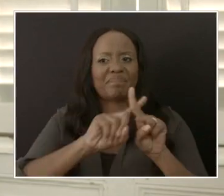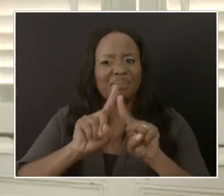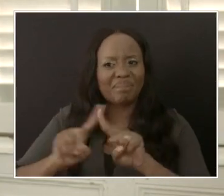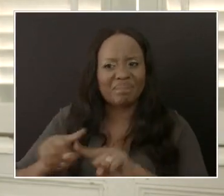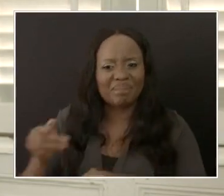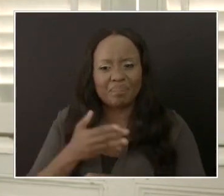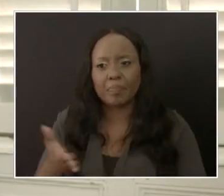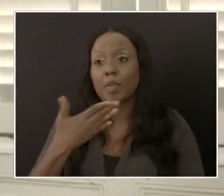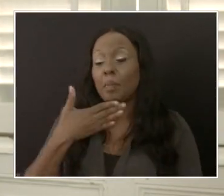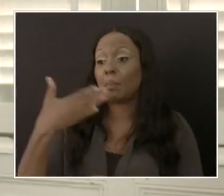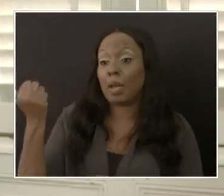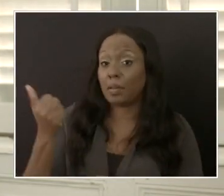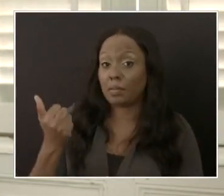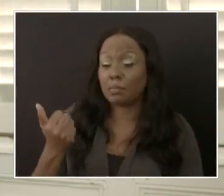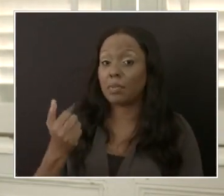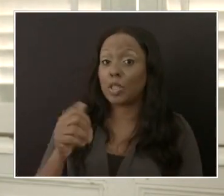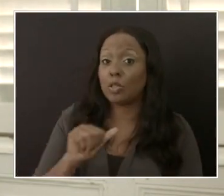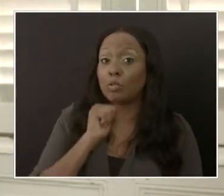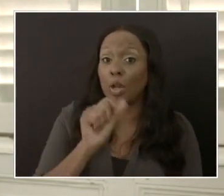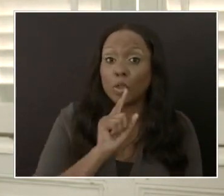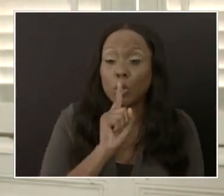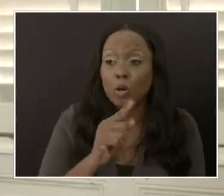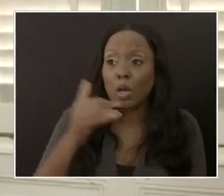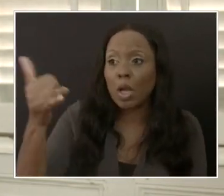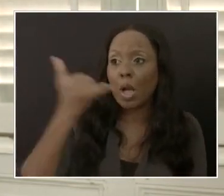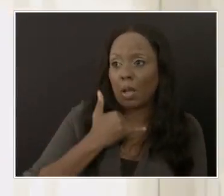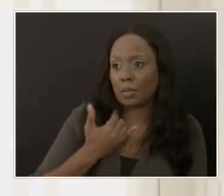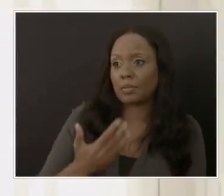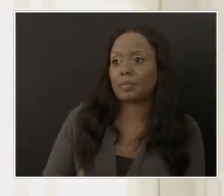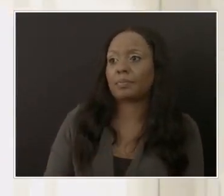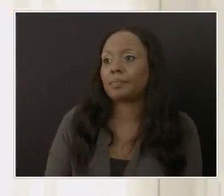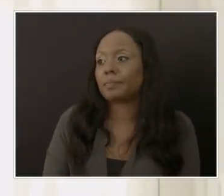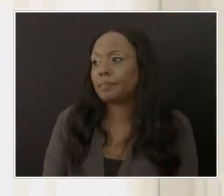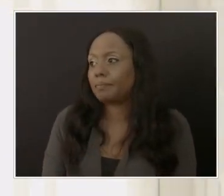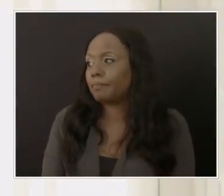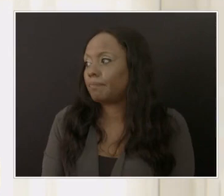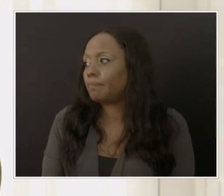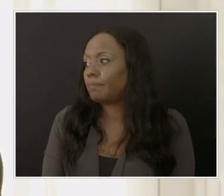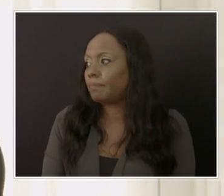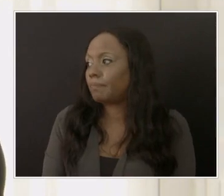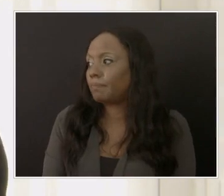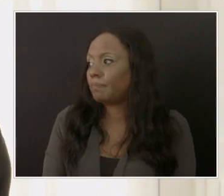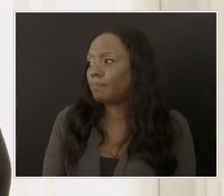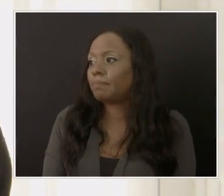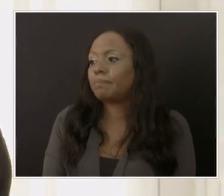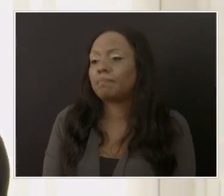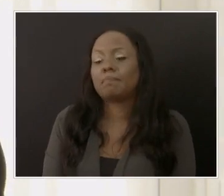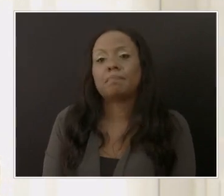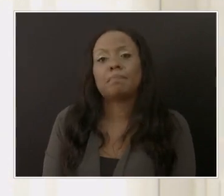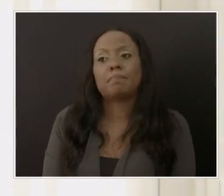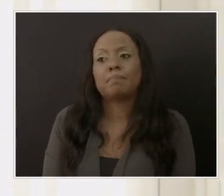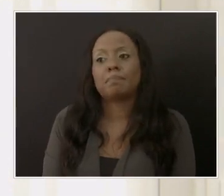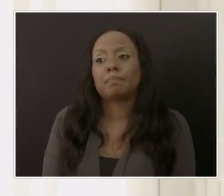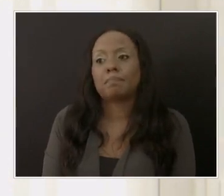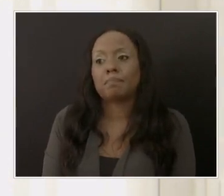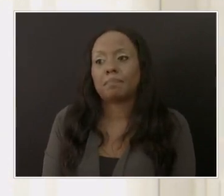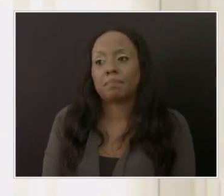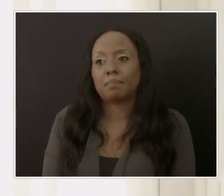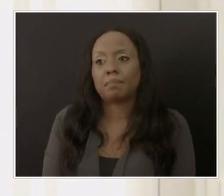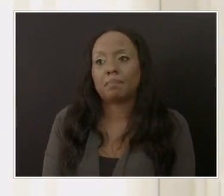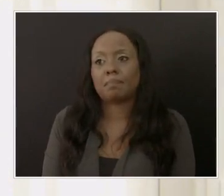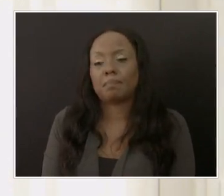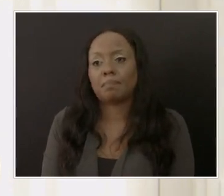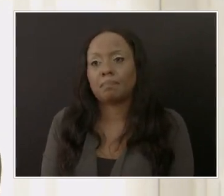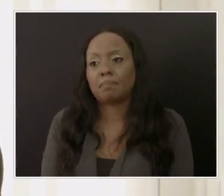is better for persons to give us a call so that we can guide them accordingly. Well, that brings me back to you, Dr.